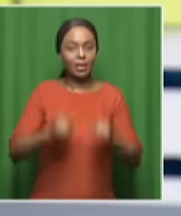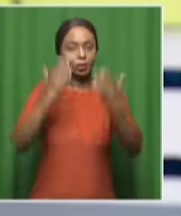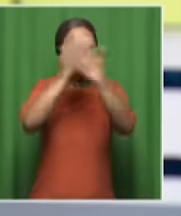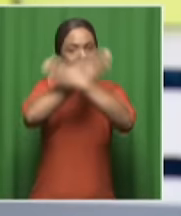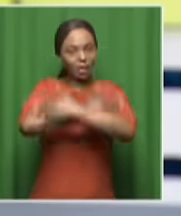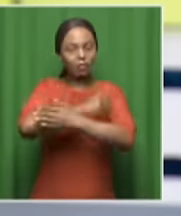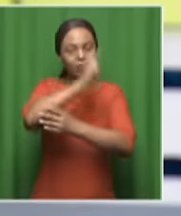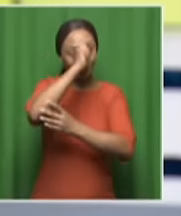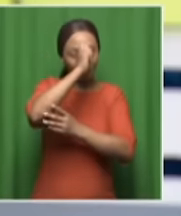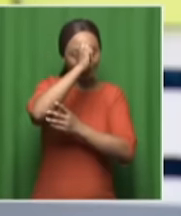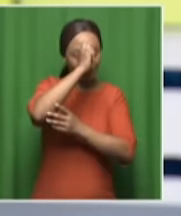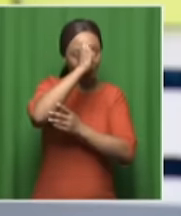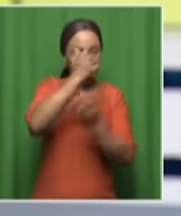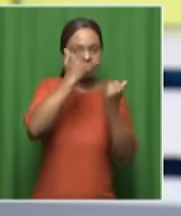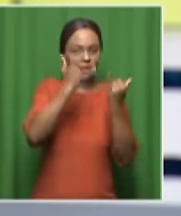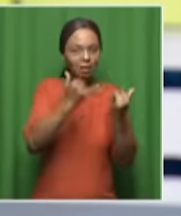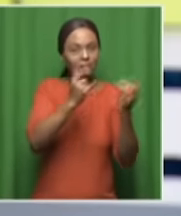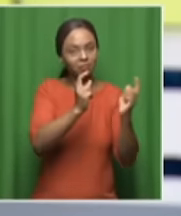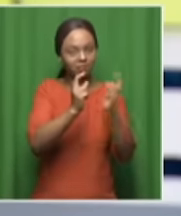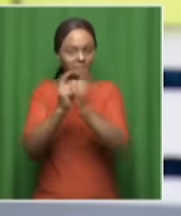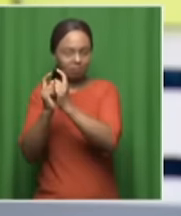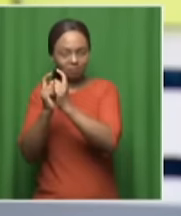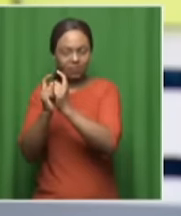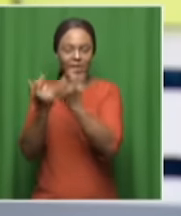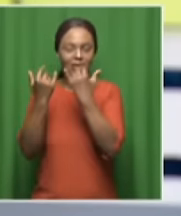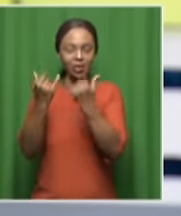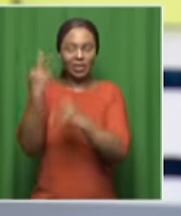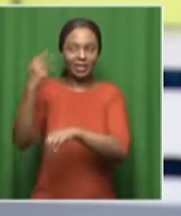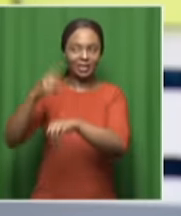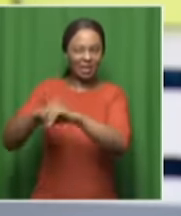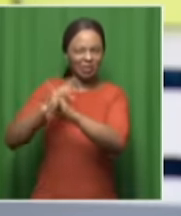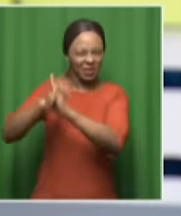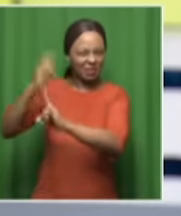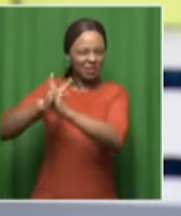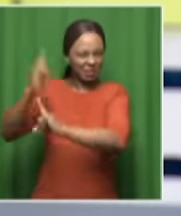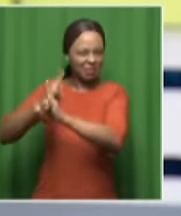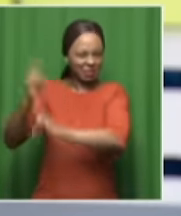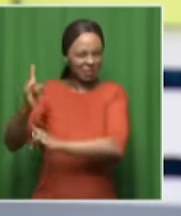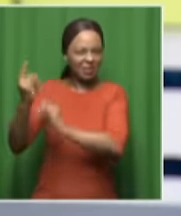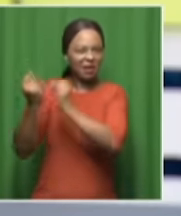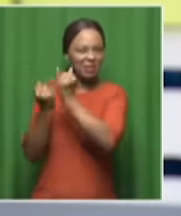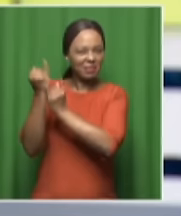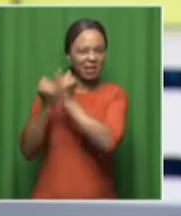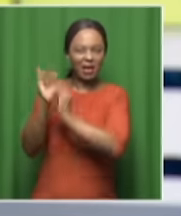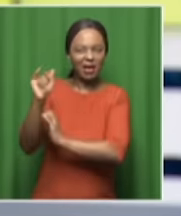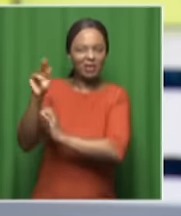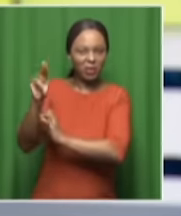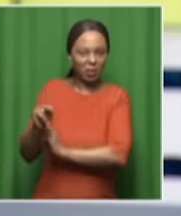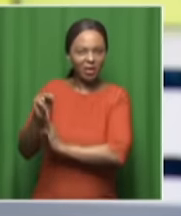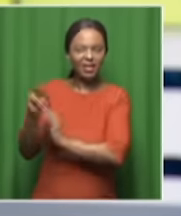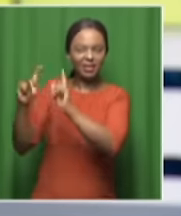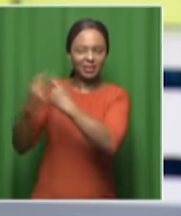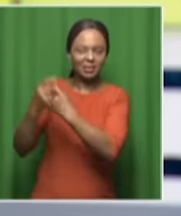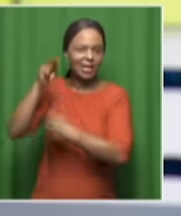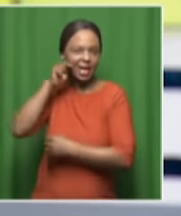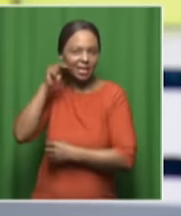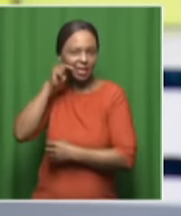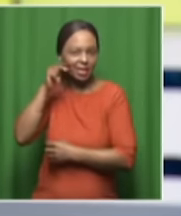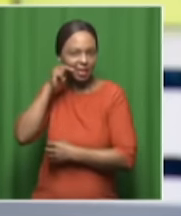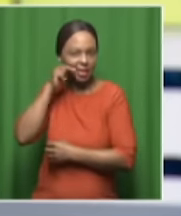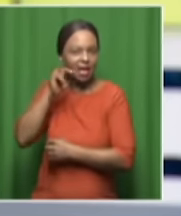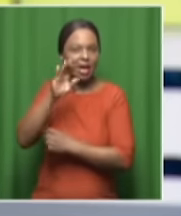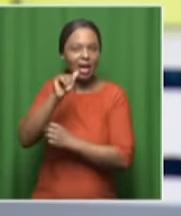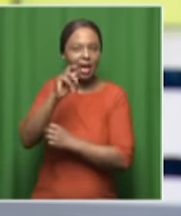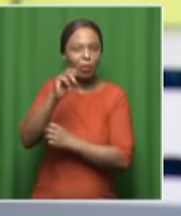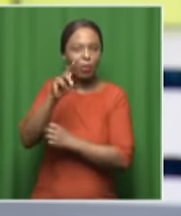Bafana Bafana have a date with three-time AFCON champions Nigeria at 7 p.m. in Boake. Now both these teams have not